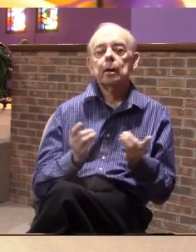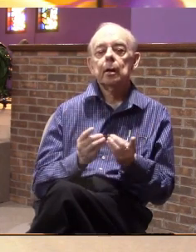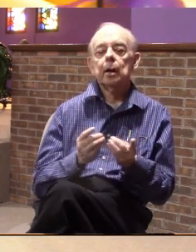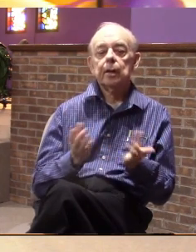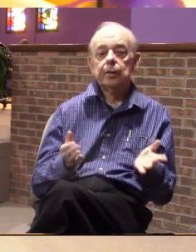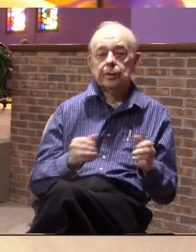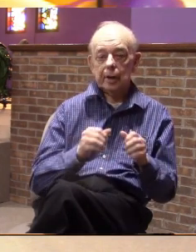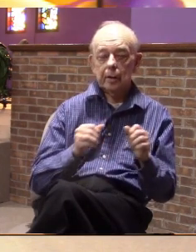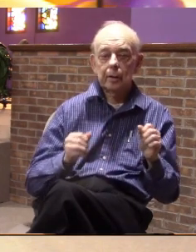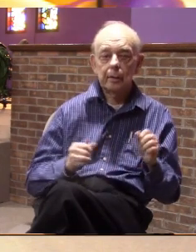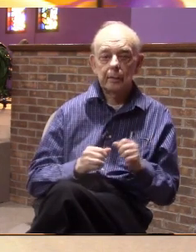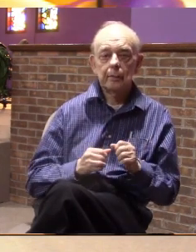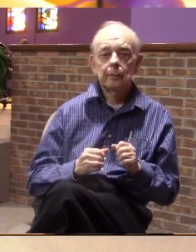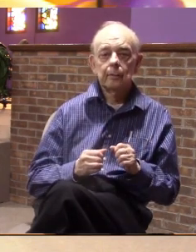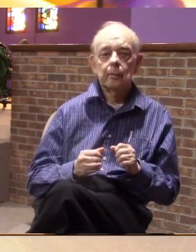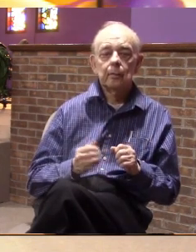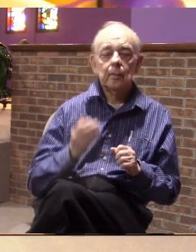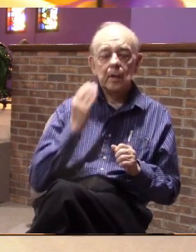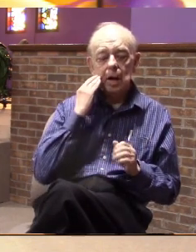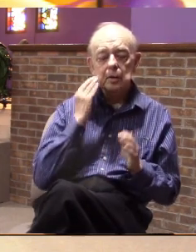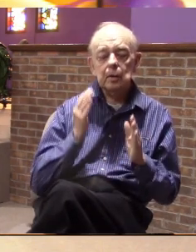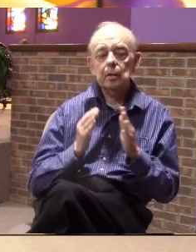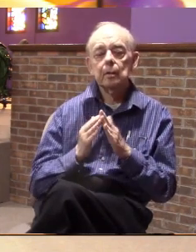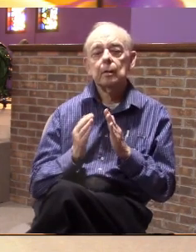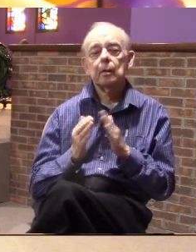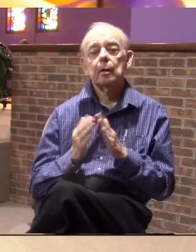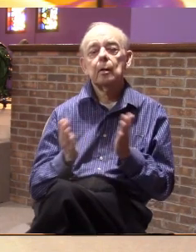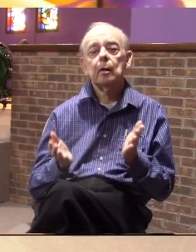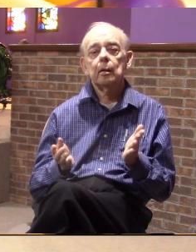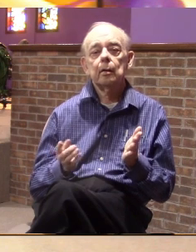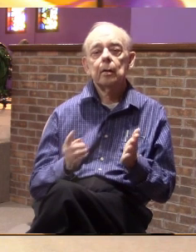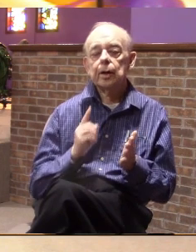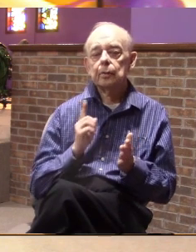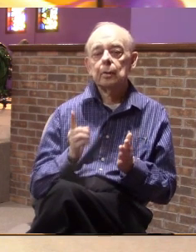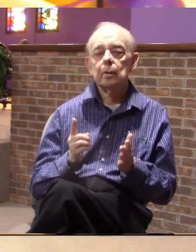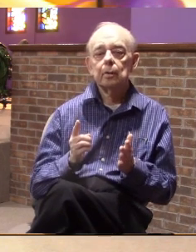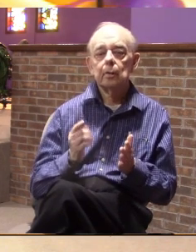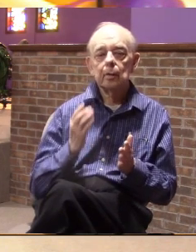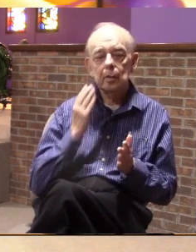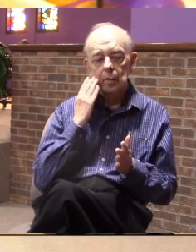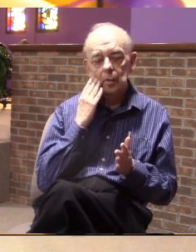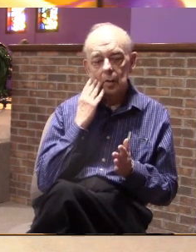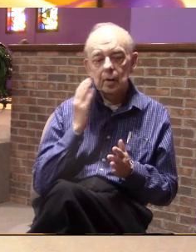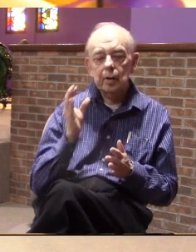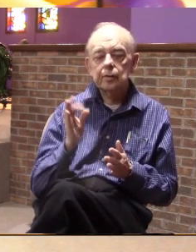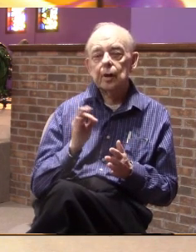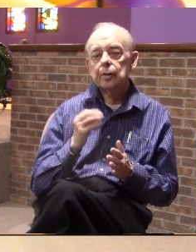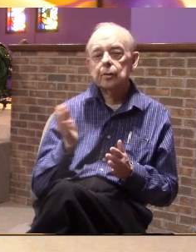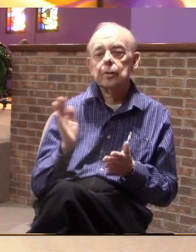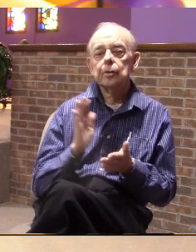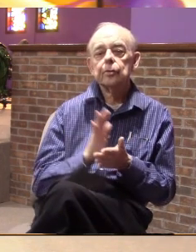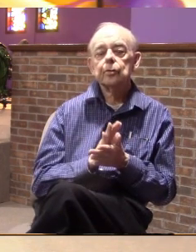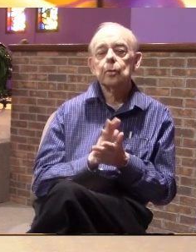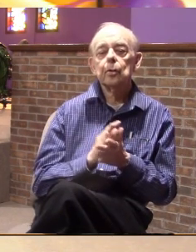area I know Middletown and Middletown is one and I know that Fairfield is another